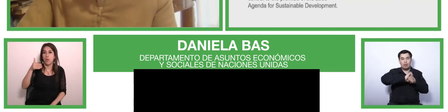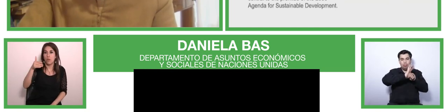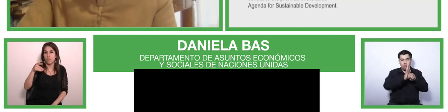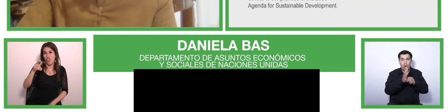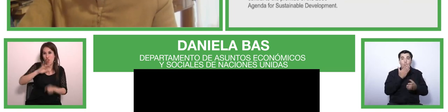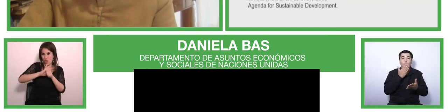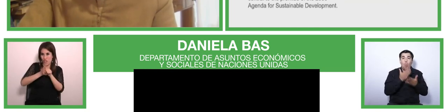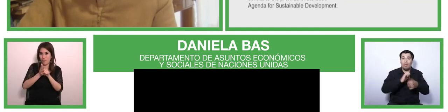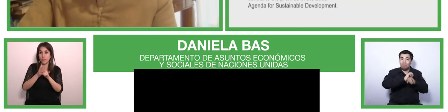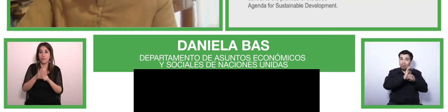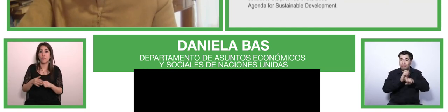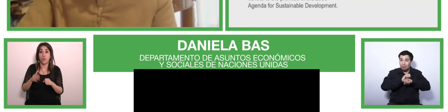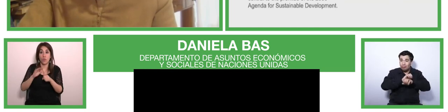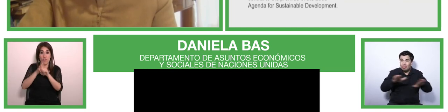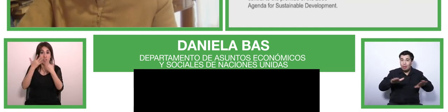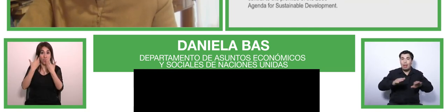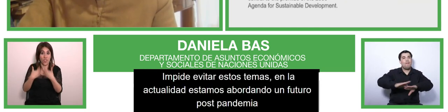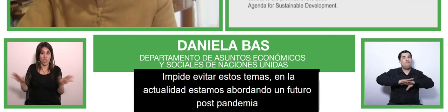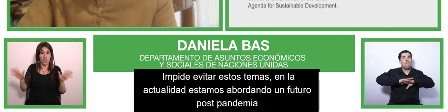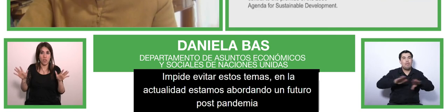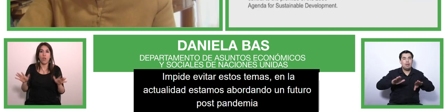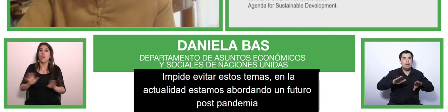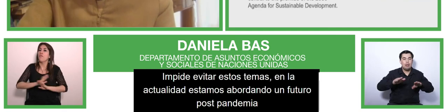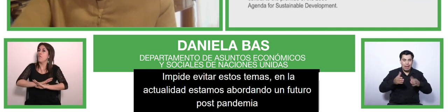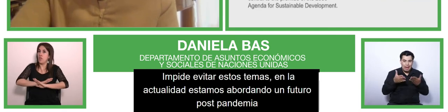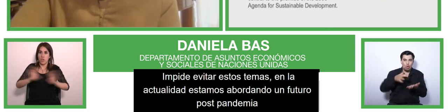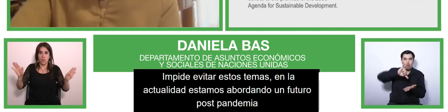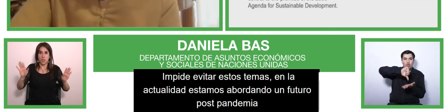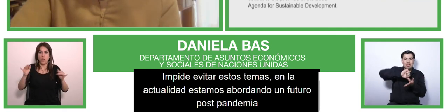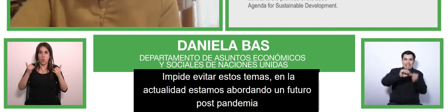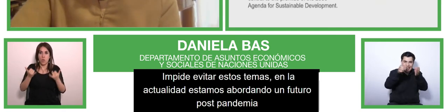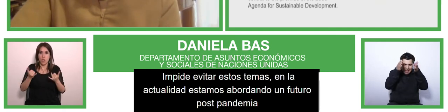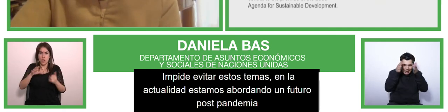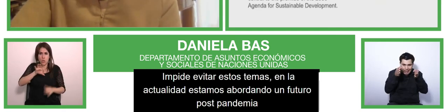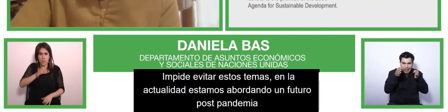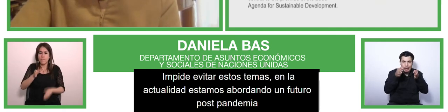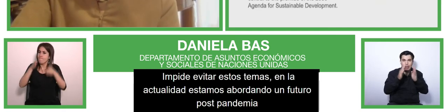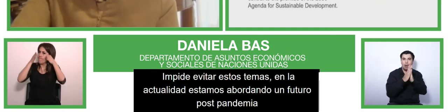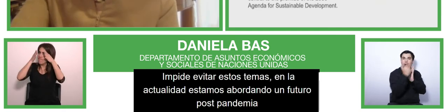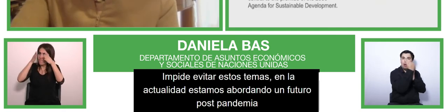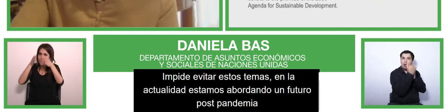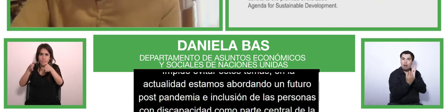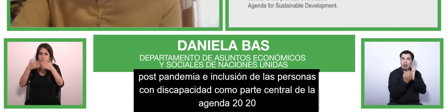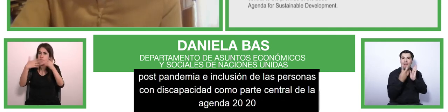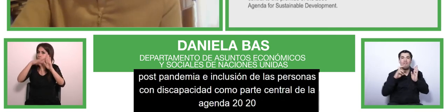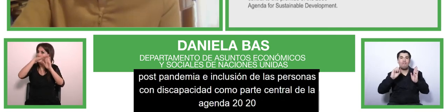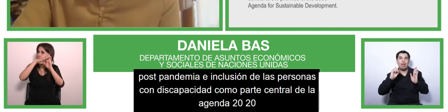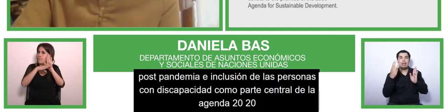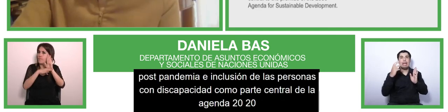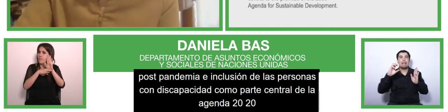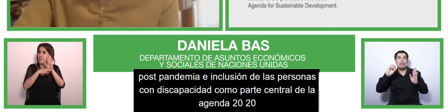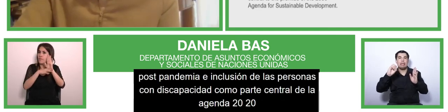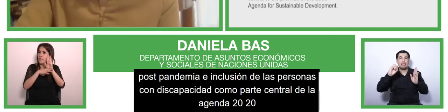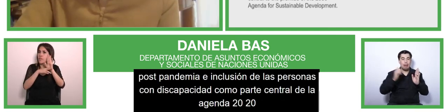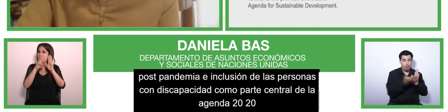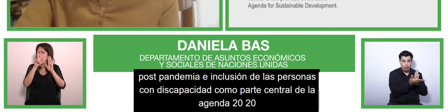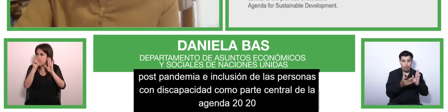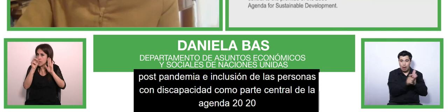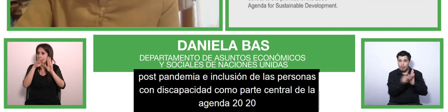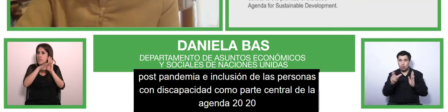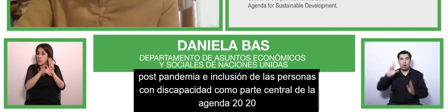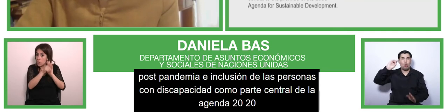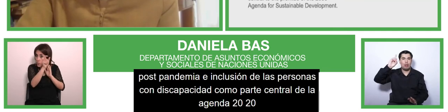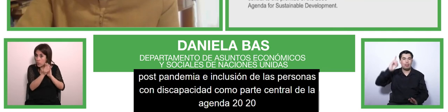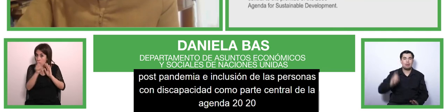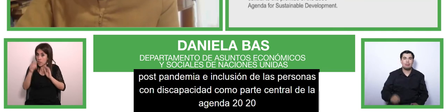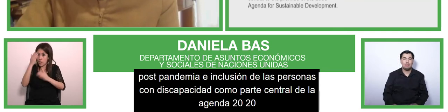of the 2030 agenda for sustainable development and persons with disabilities disabilities who faced exclusion in